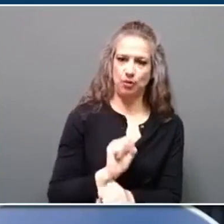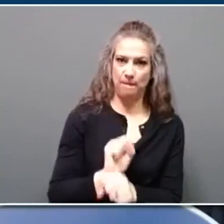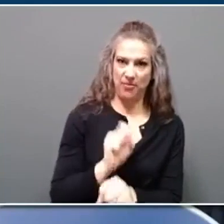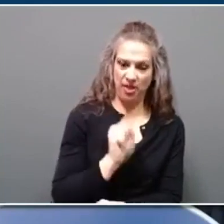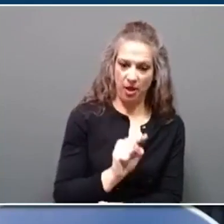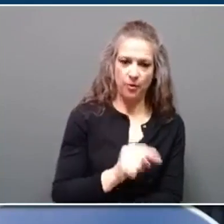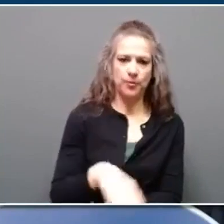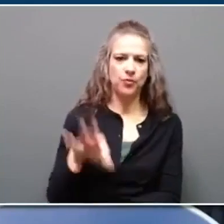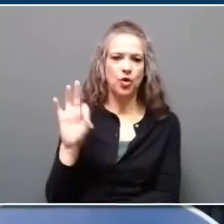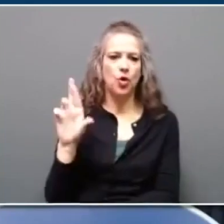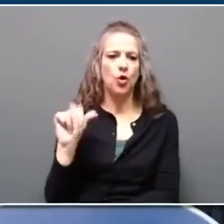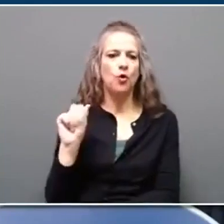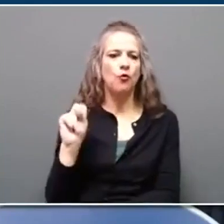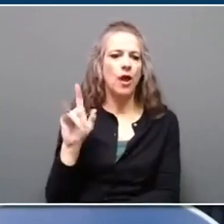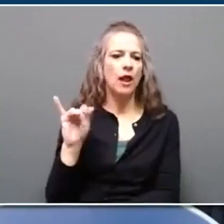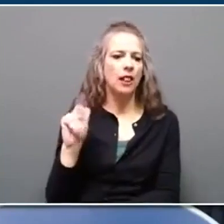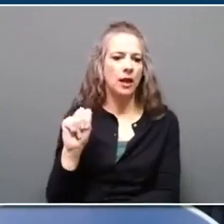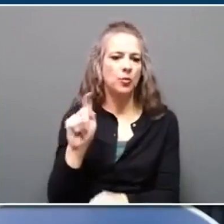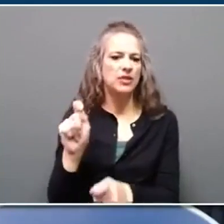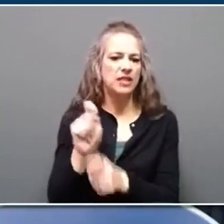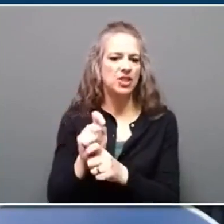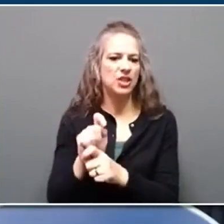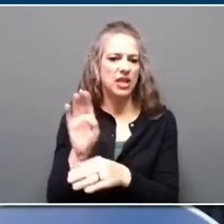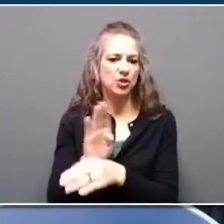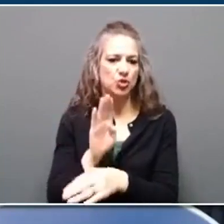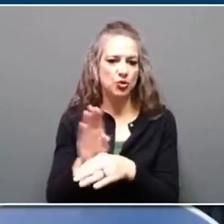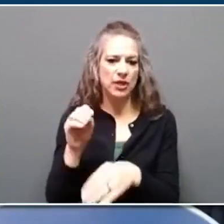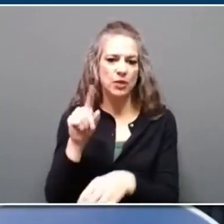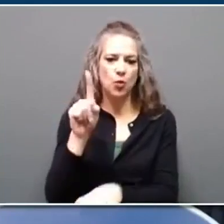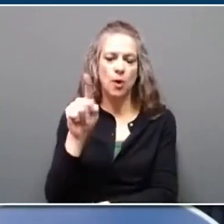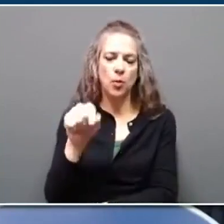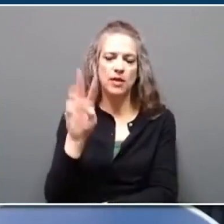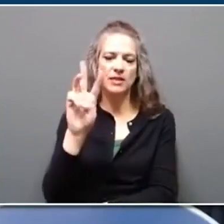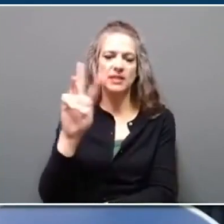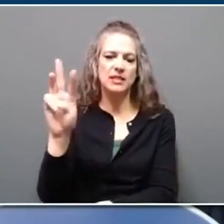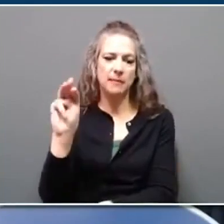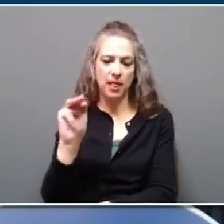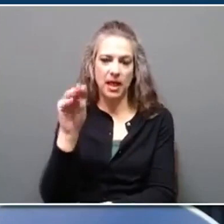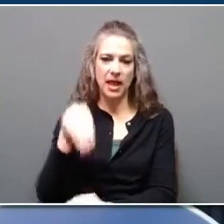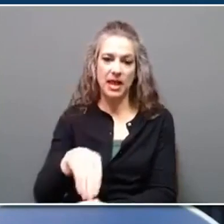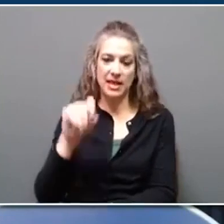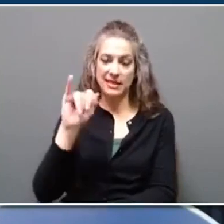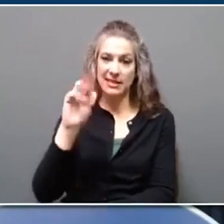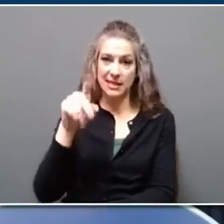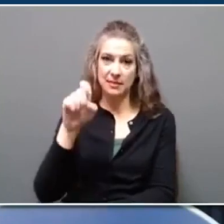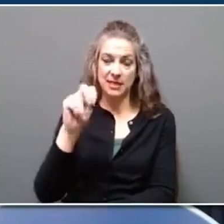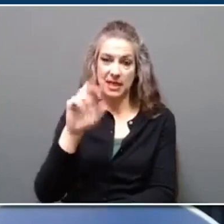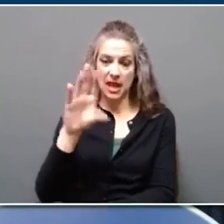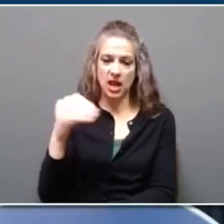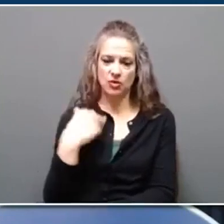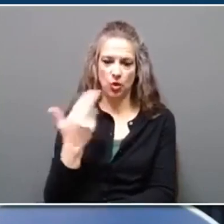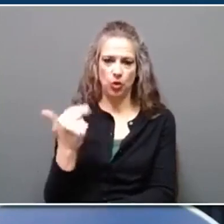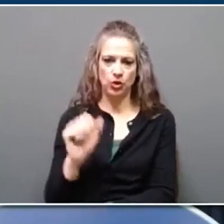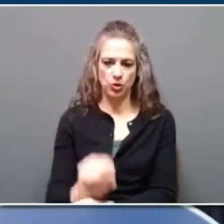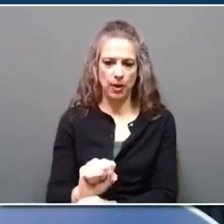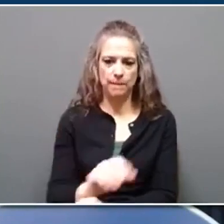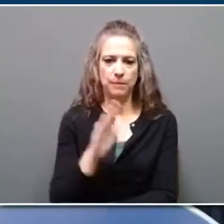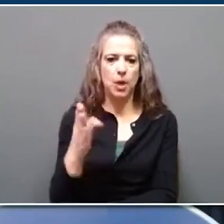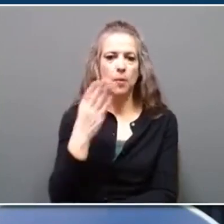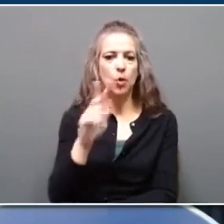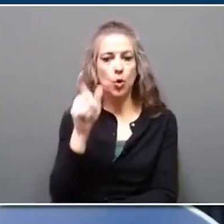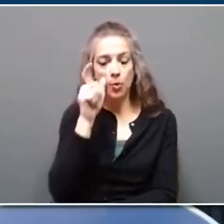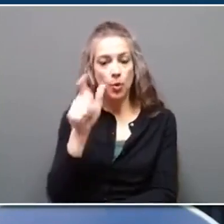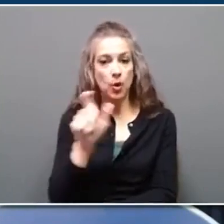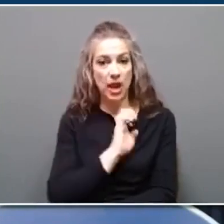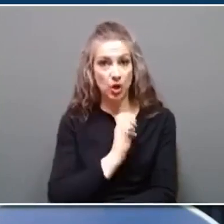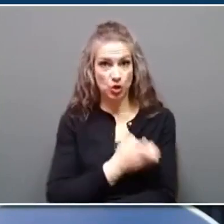Precision Industry is investing $1.66 million in Simpson County, creating 13 jobs. Blue Moon Energy is